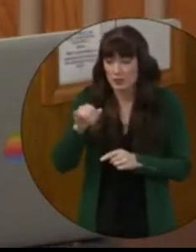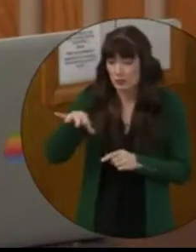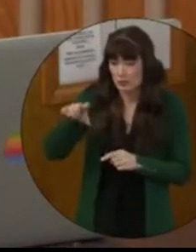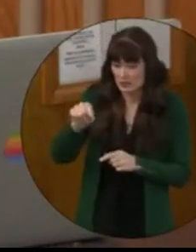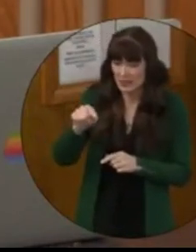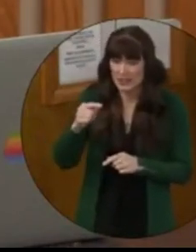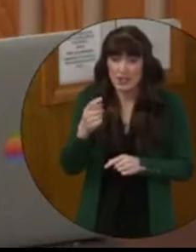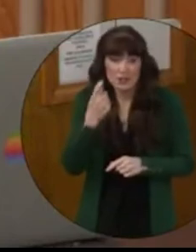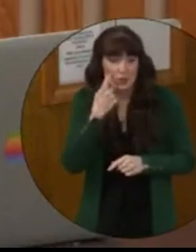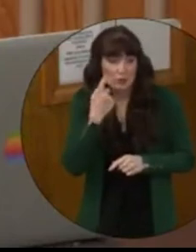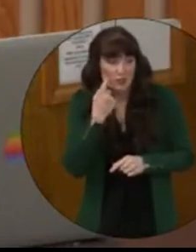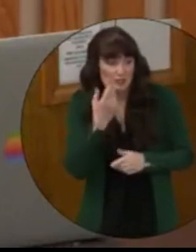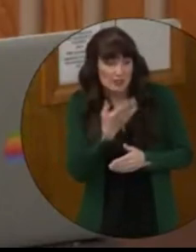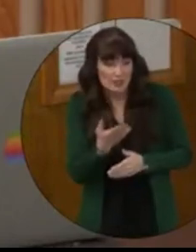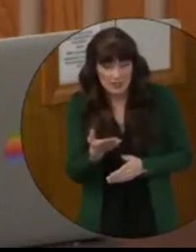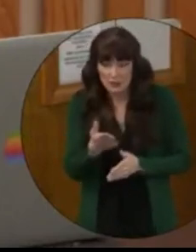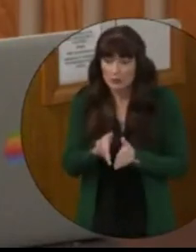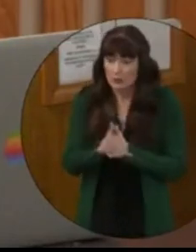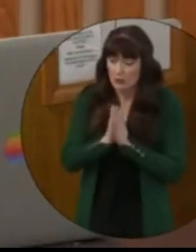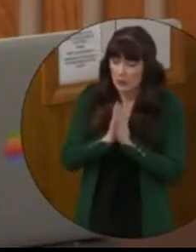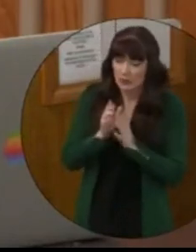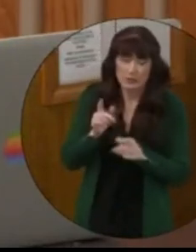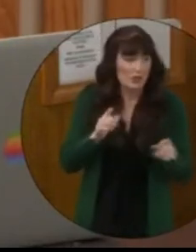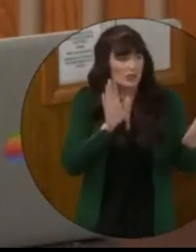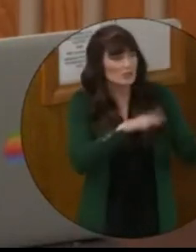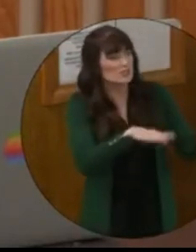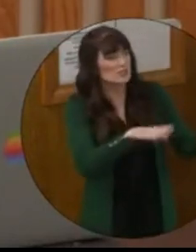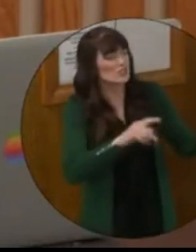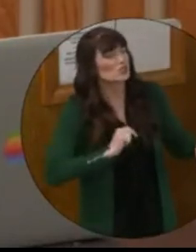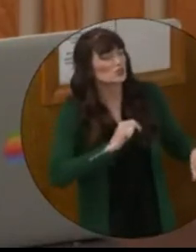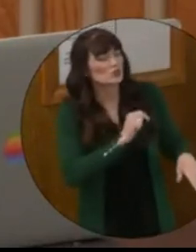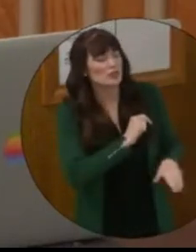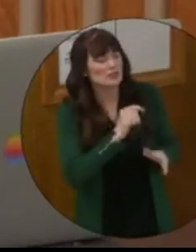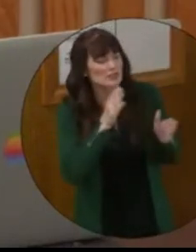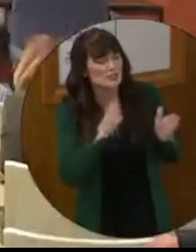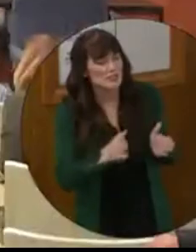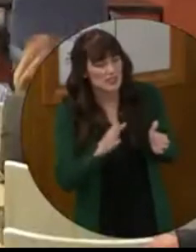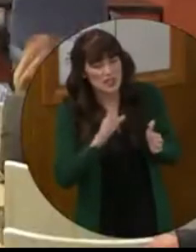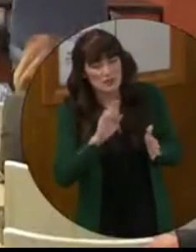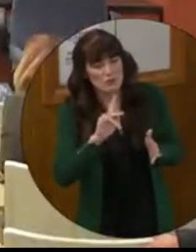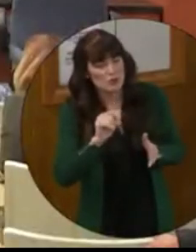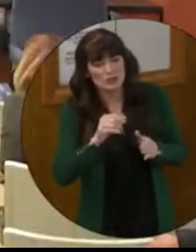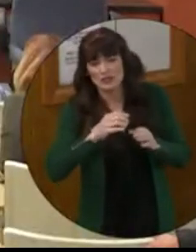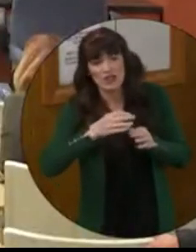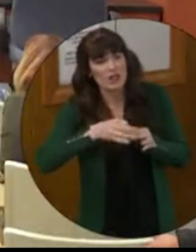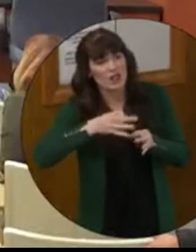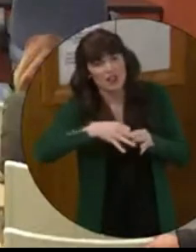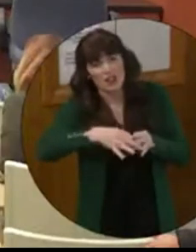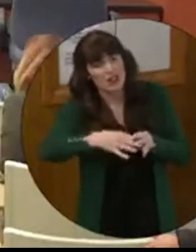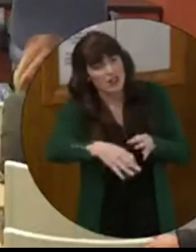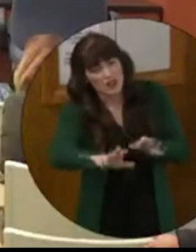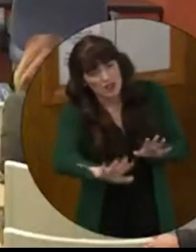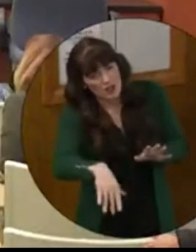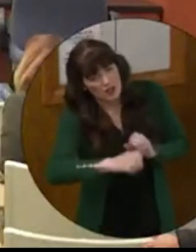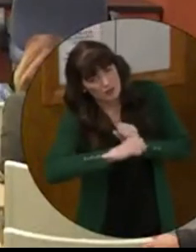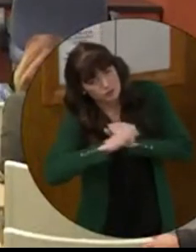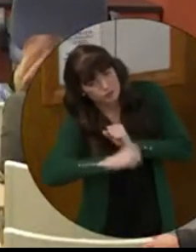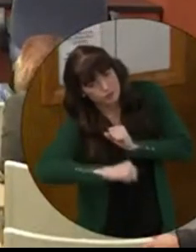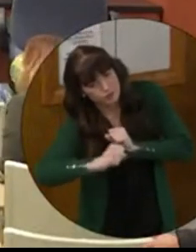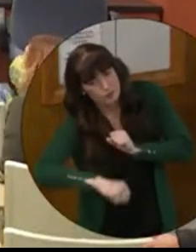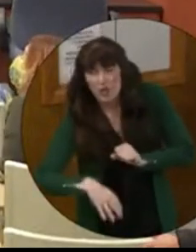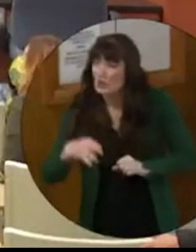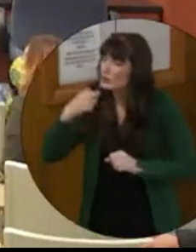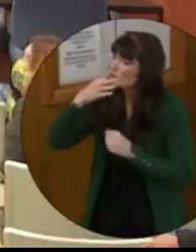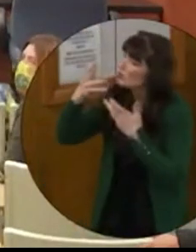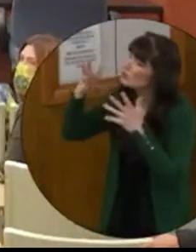demand I made the day before you requested your item. Trustee Brooks, we are running way over time. Oh, I'm almost done. Okay, please